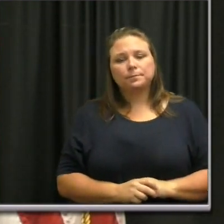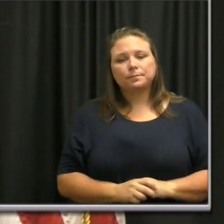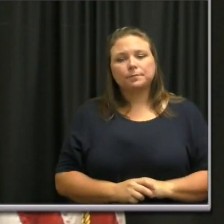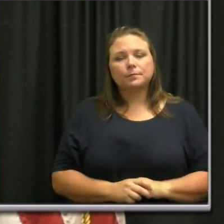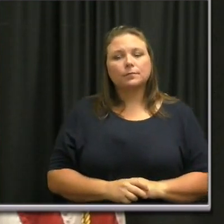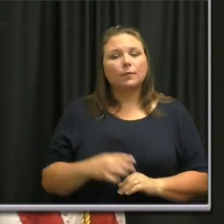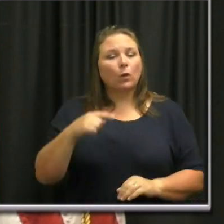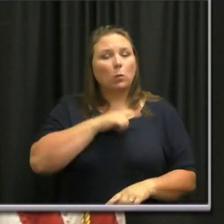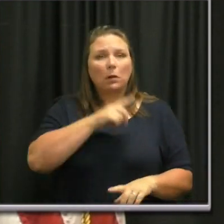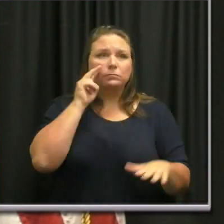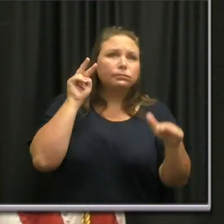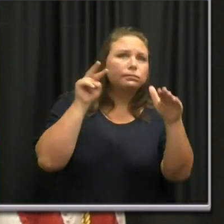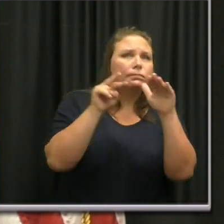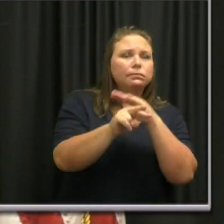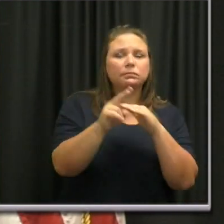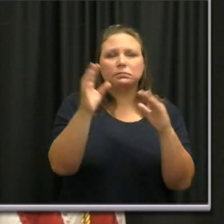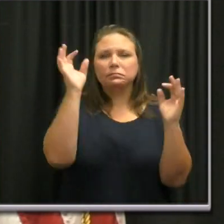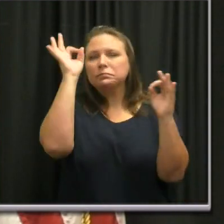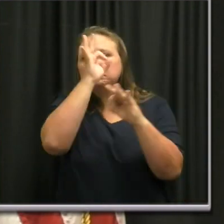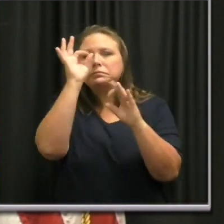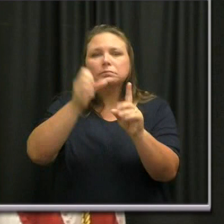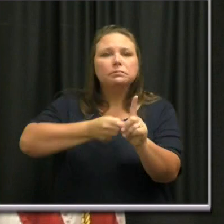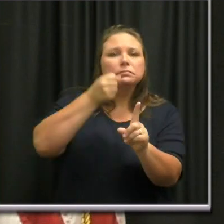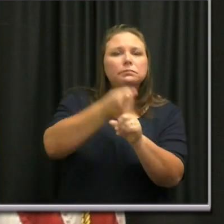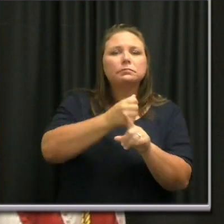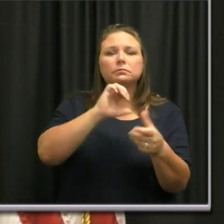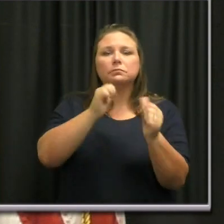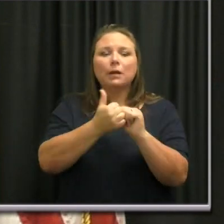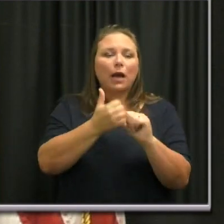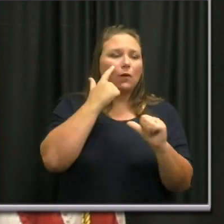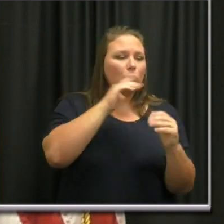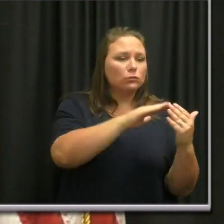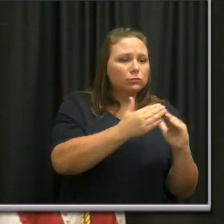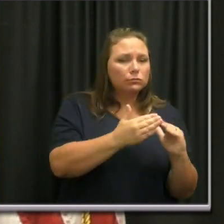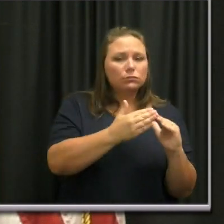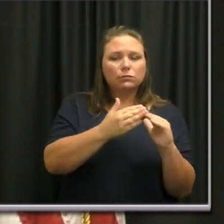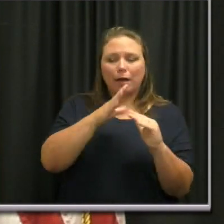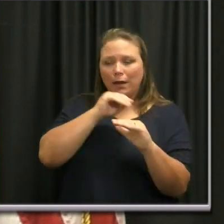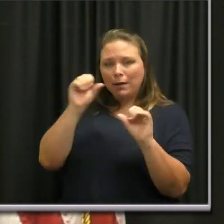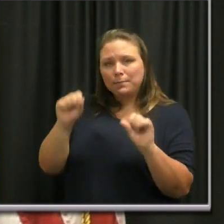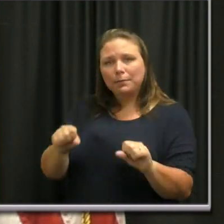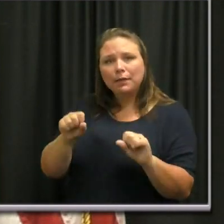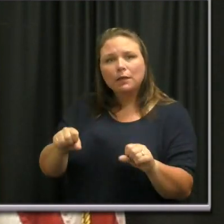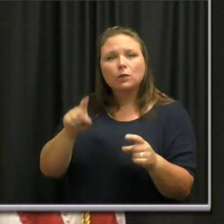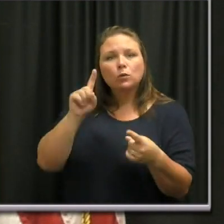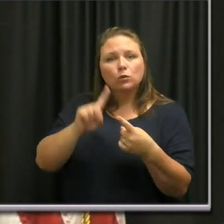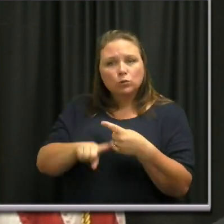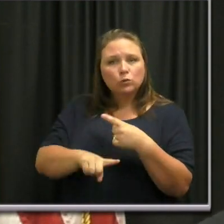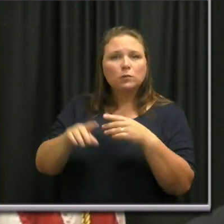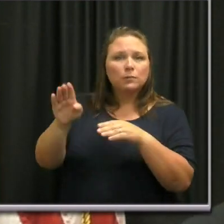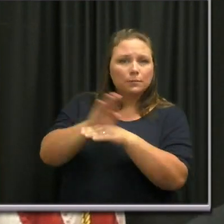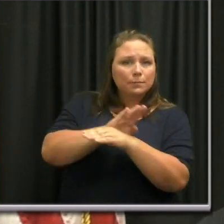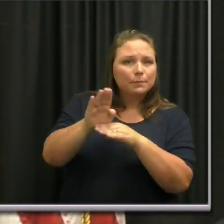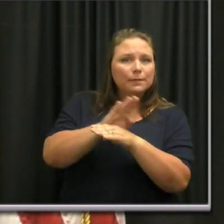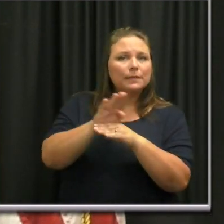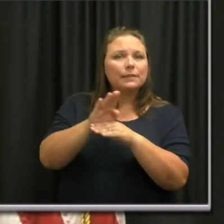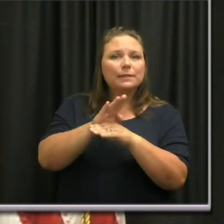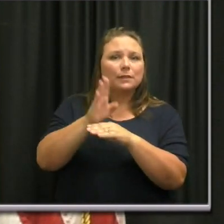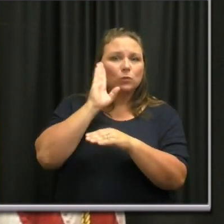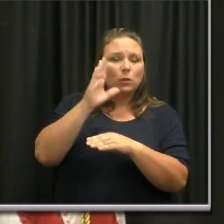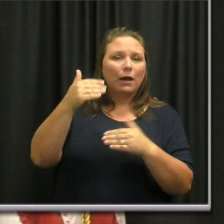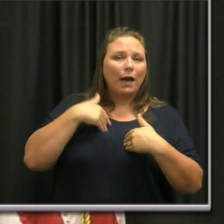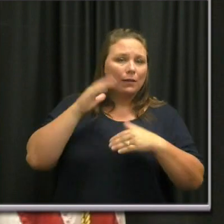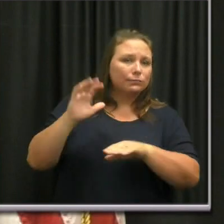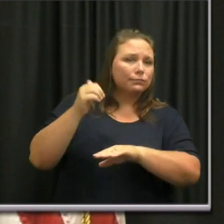None of us could foresee the impact that this will have on our community and the ability that our businesses would have